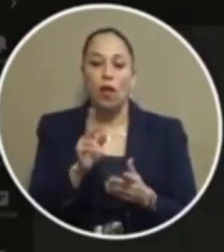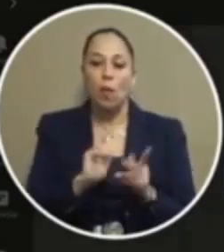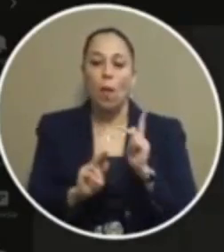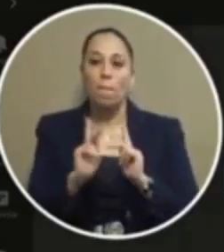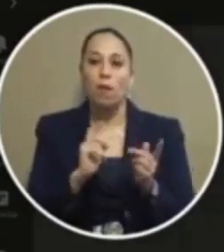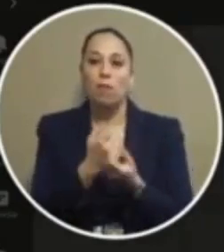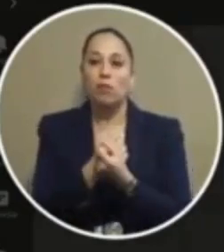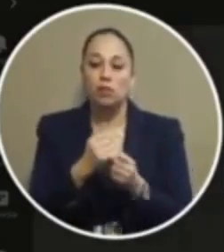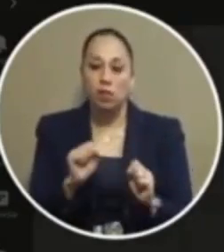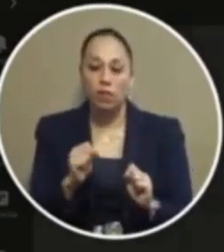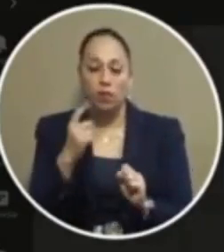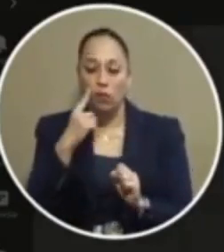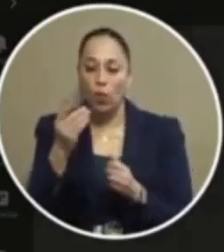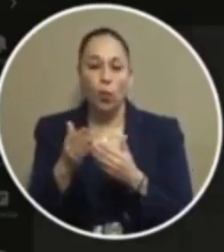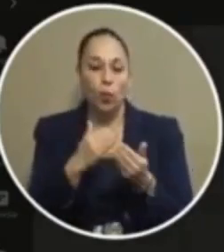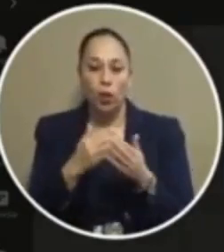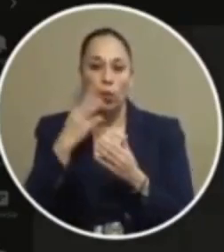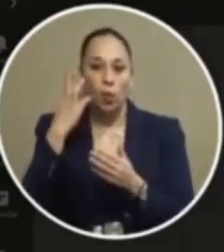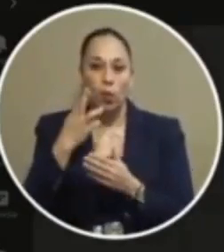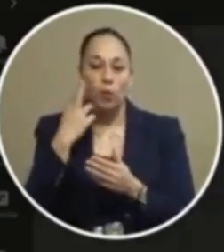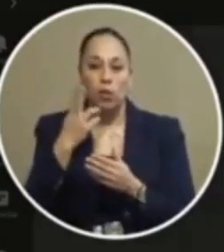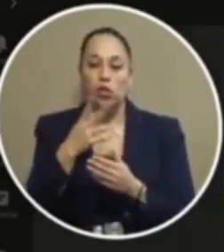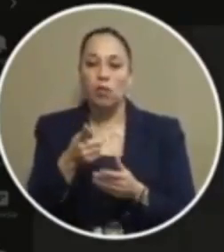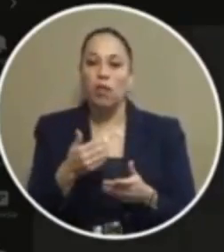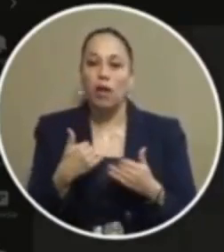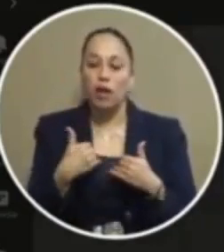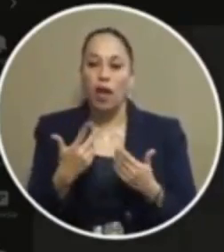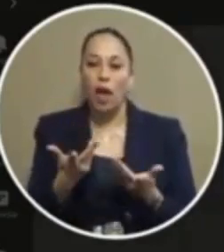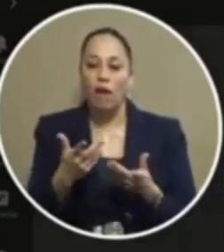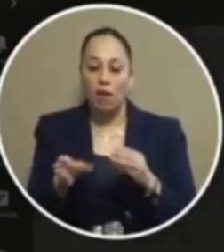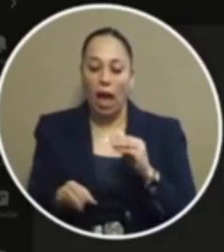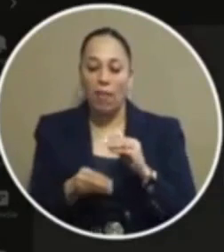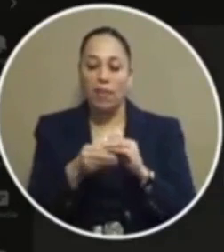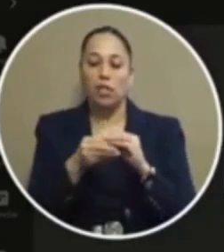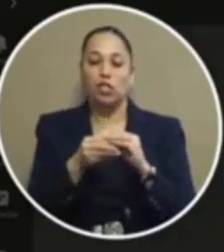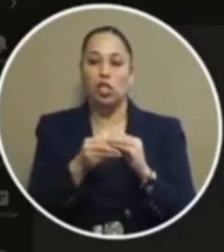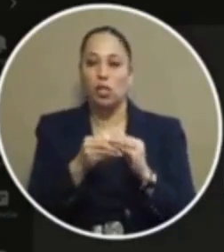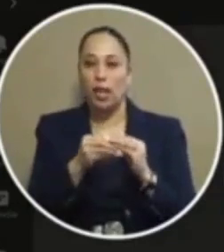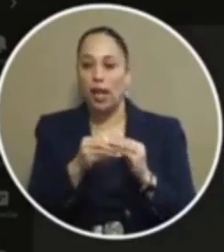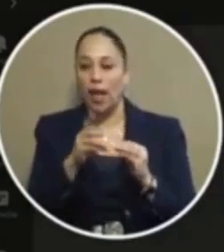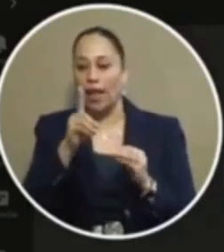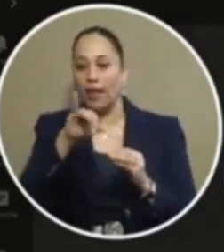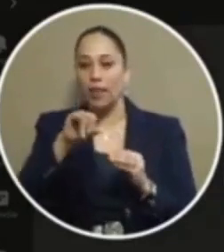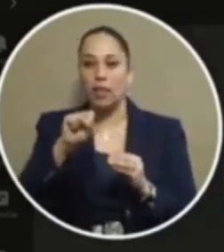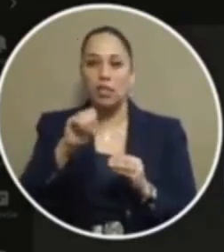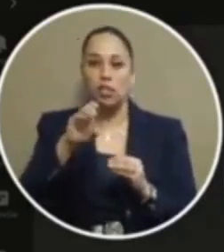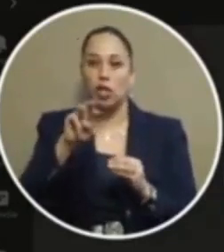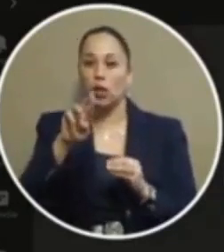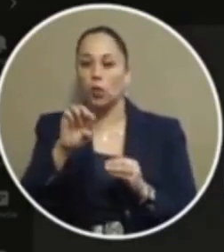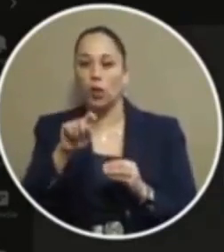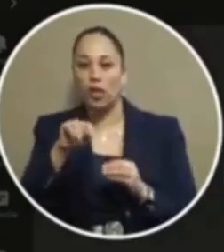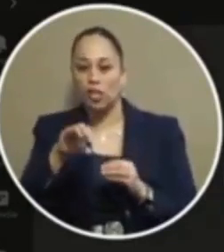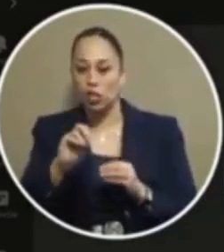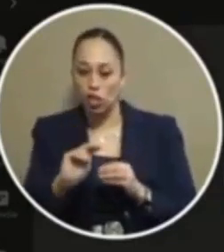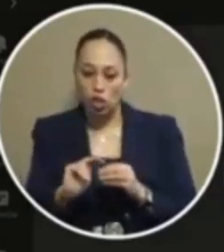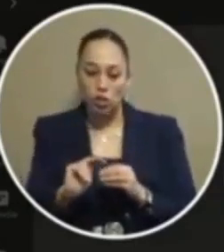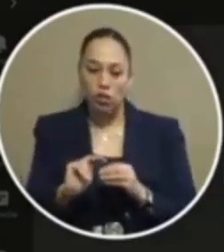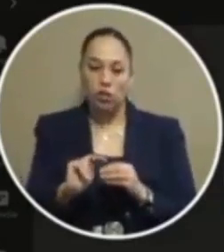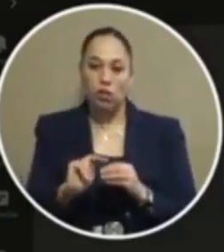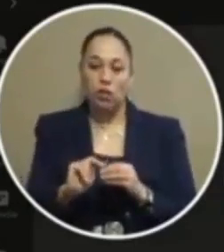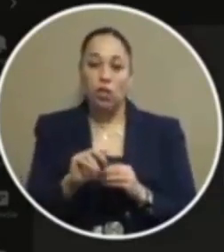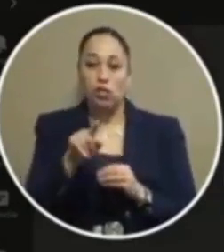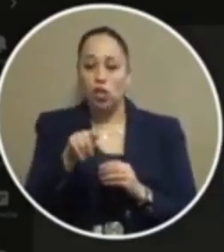uh for whatever reason the officer then has has additional discretion to put that to to arrest that person so